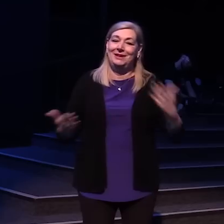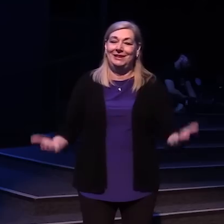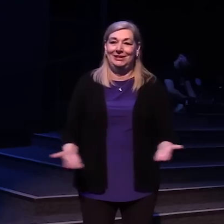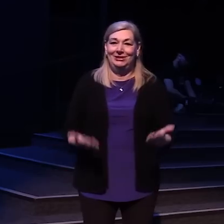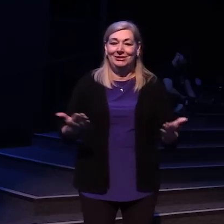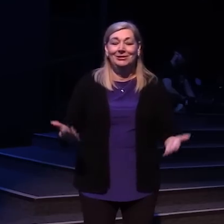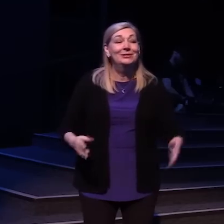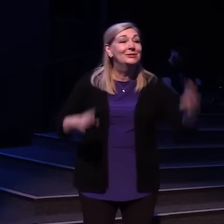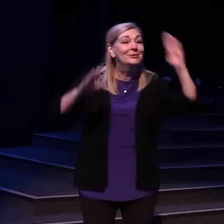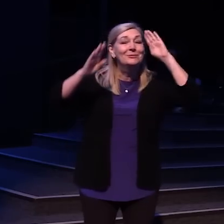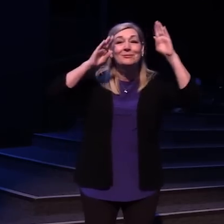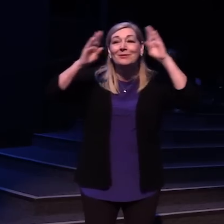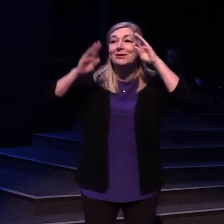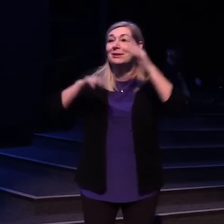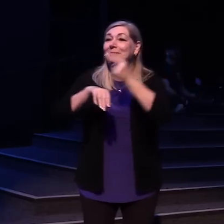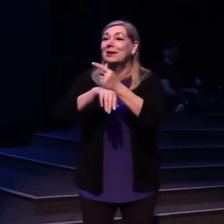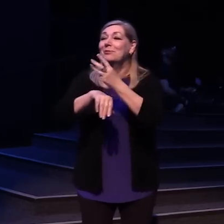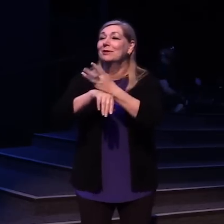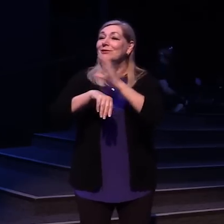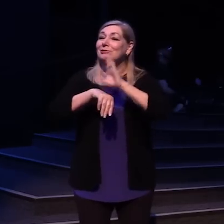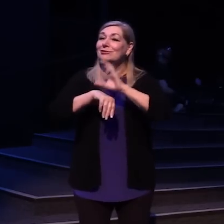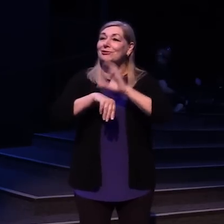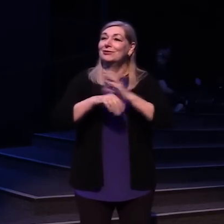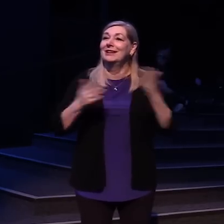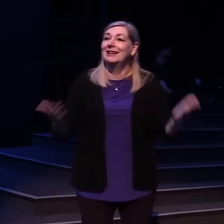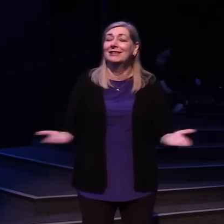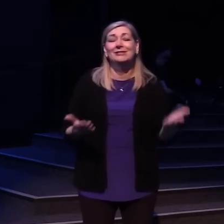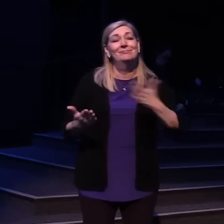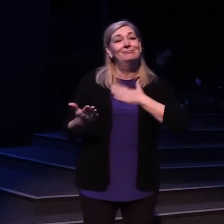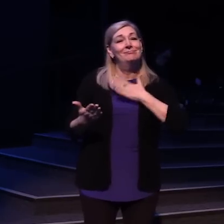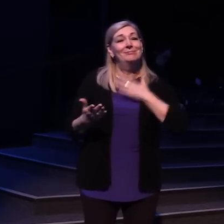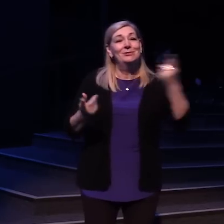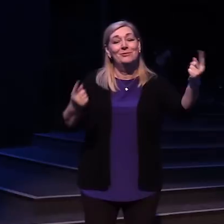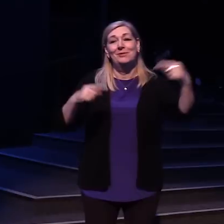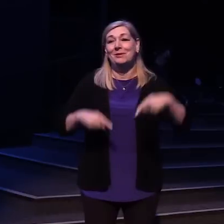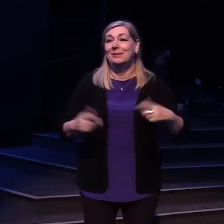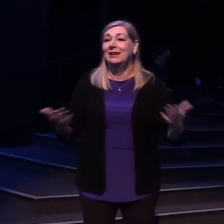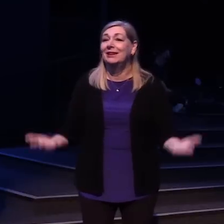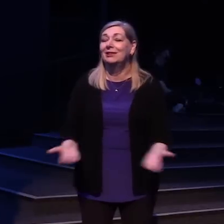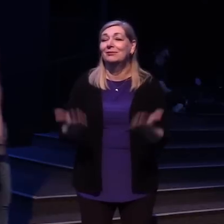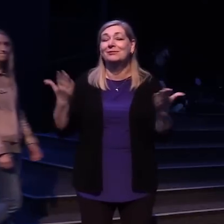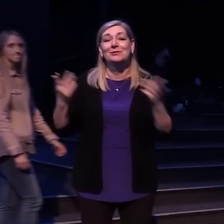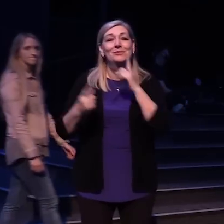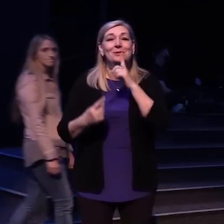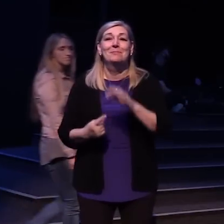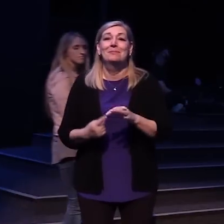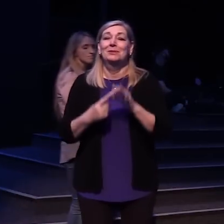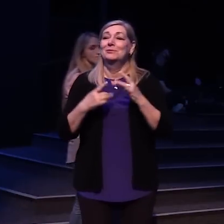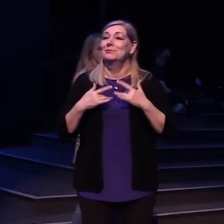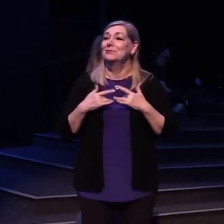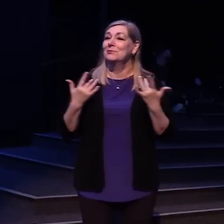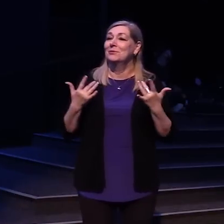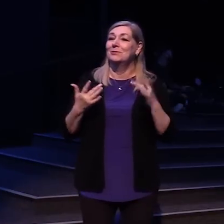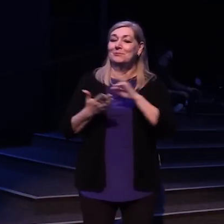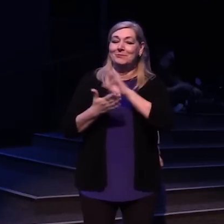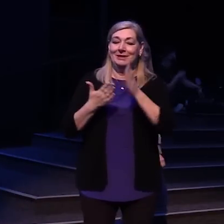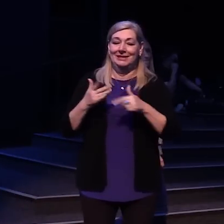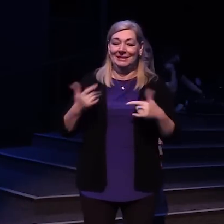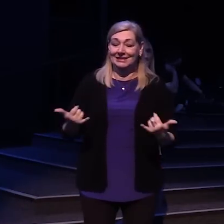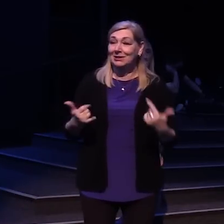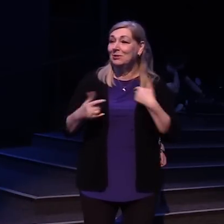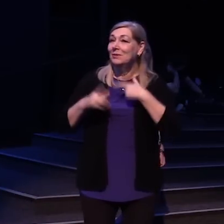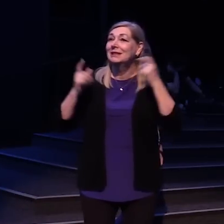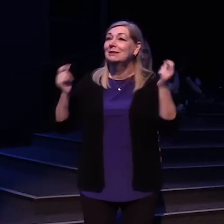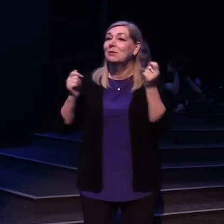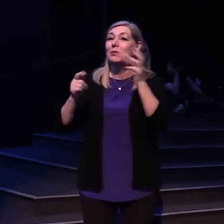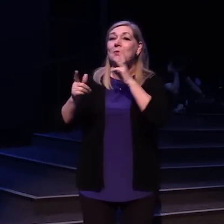well welcome to Gateway Church we are so glad that you're here this weekend it is such a special weekend here at Gateway because we are celebrating